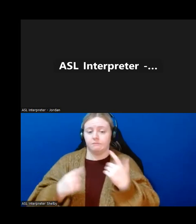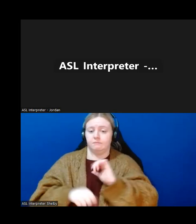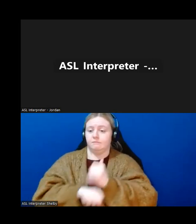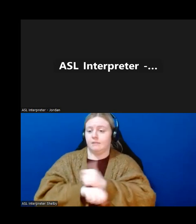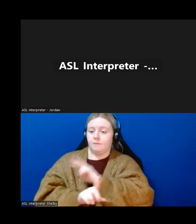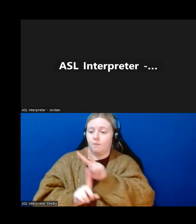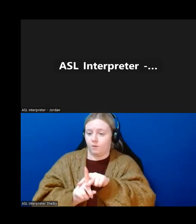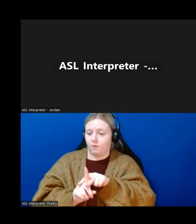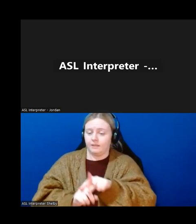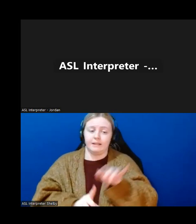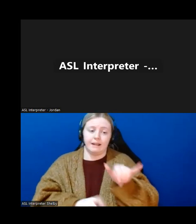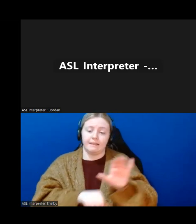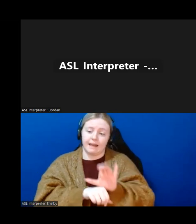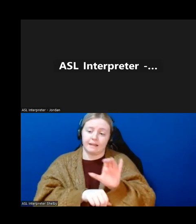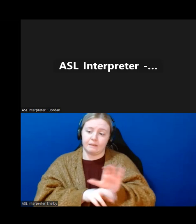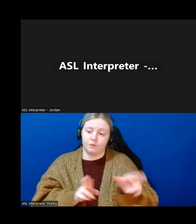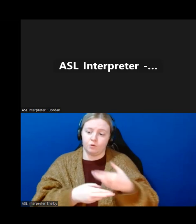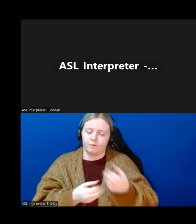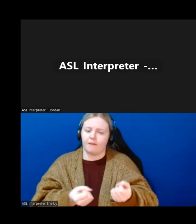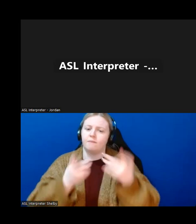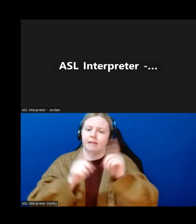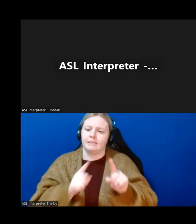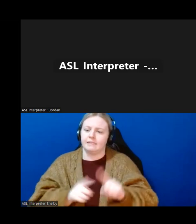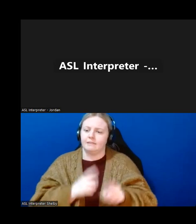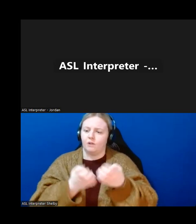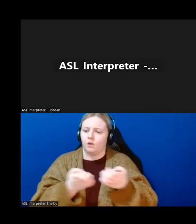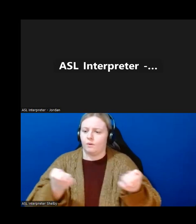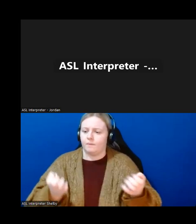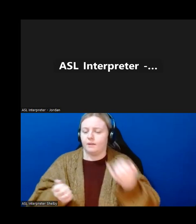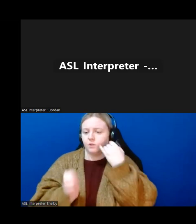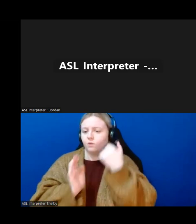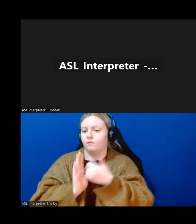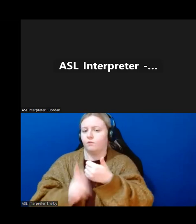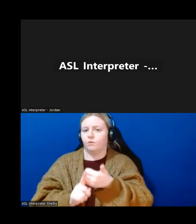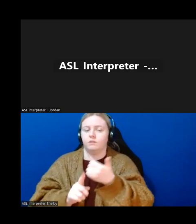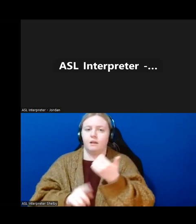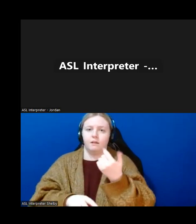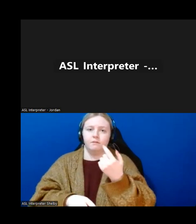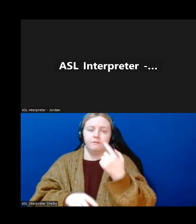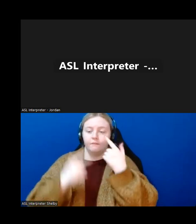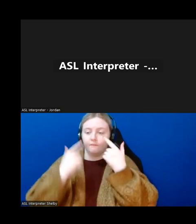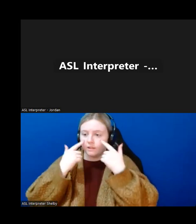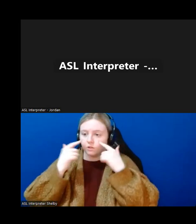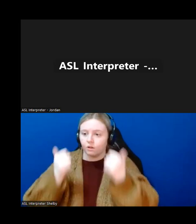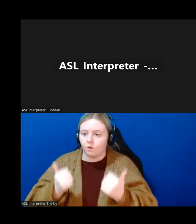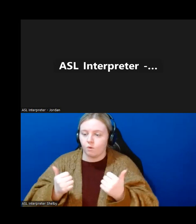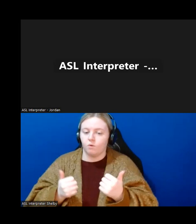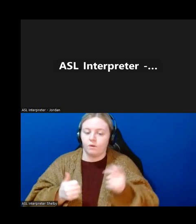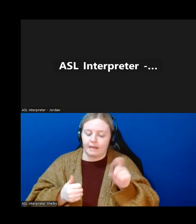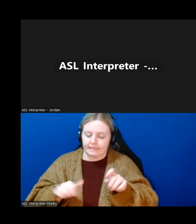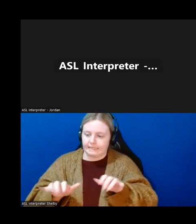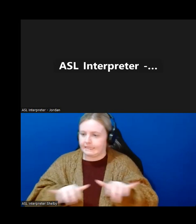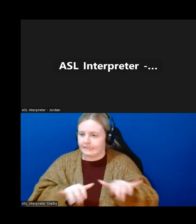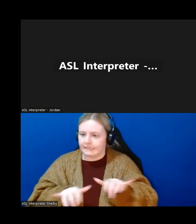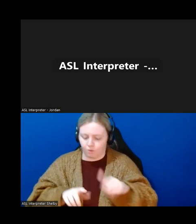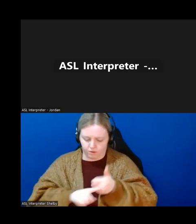that computer room, there's all kinds of adaptive equipment. So if you have low vision and you need a keyboard that is accessible